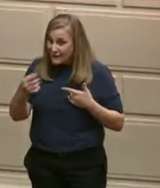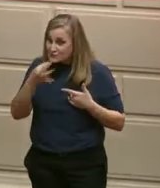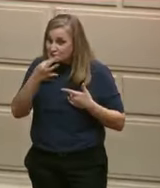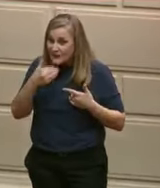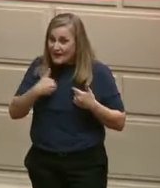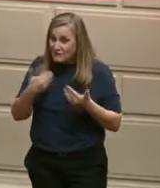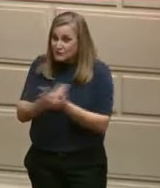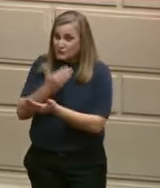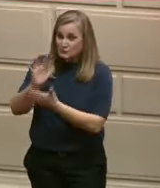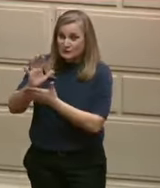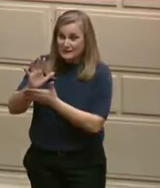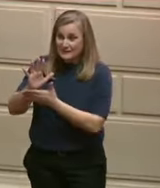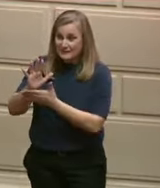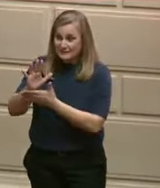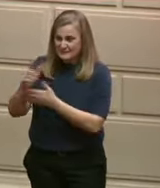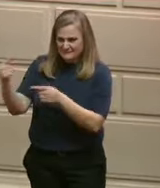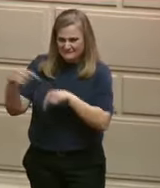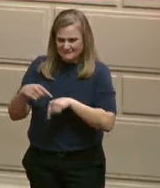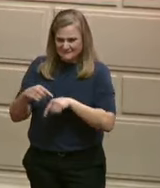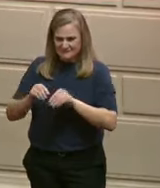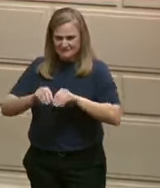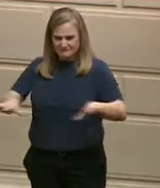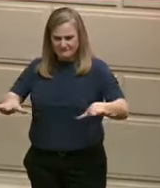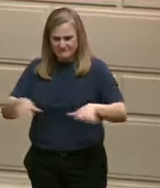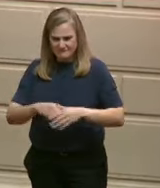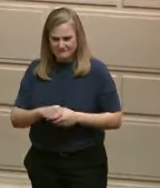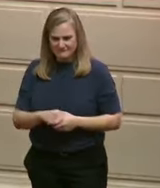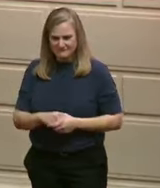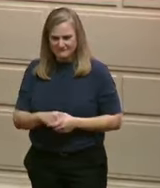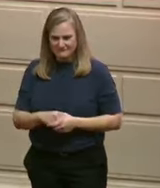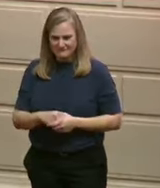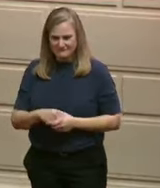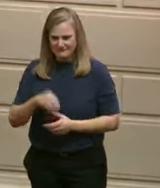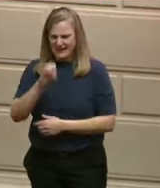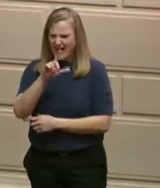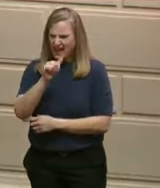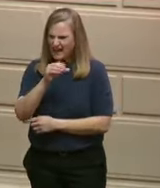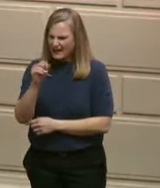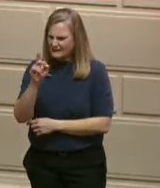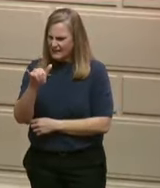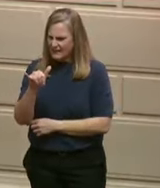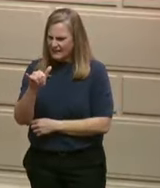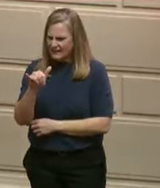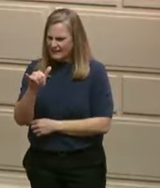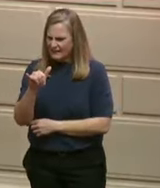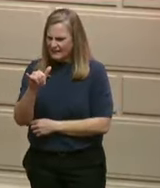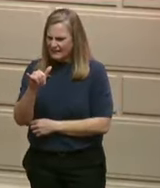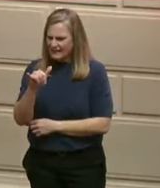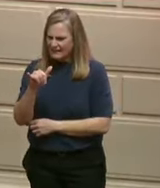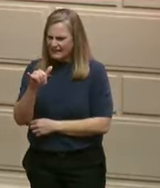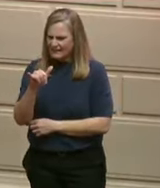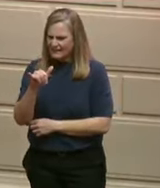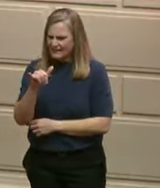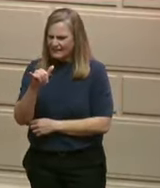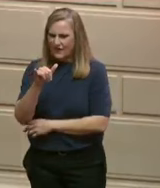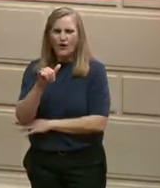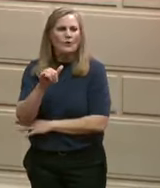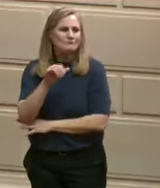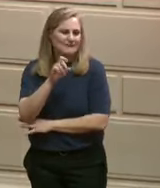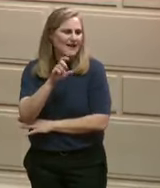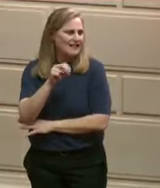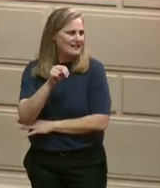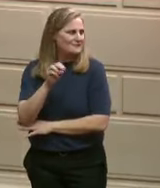It's called Ella McKay. A story about a lieutenant governor who becomes governor. And while that is a familiar story,